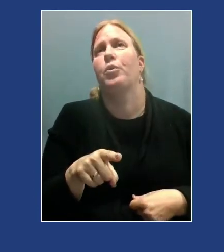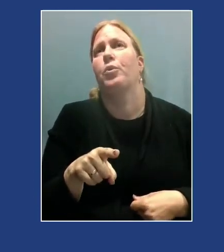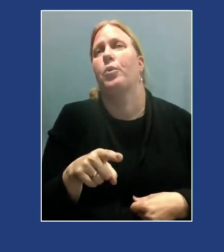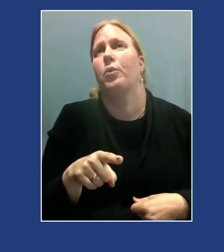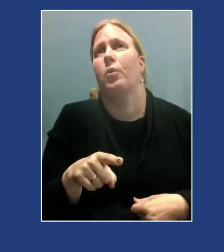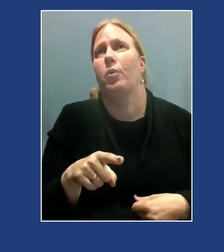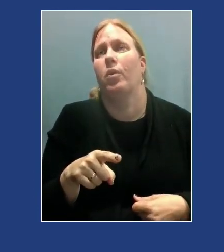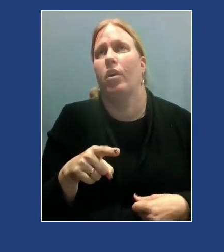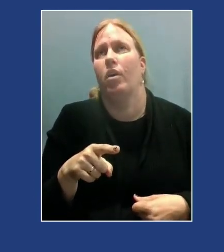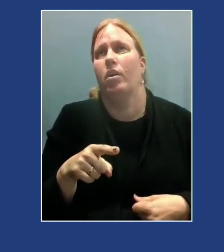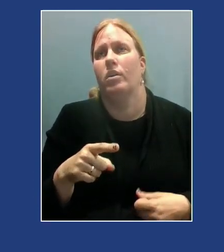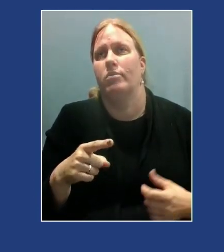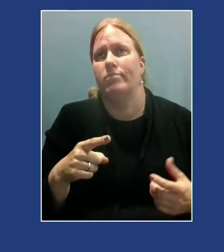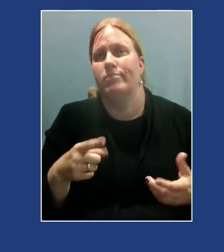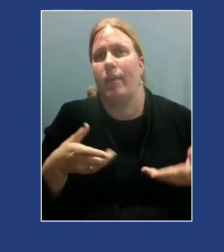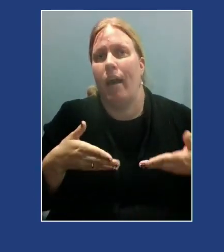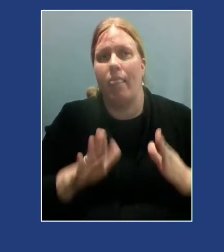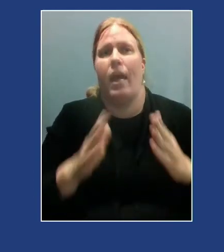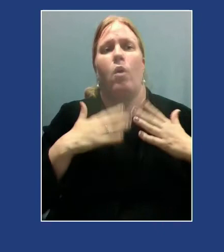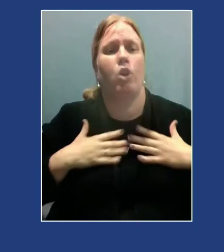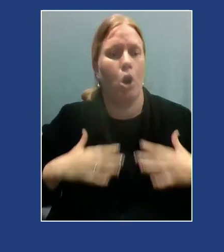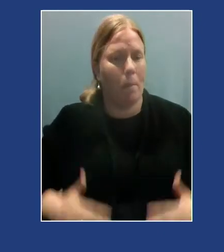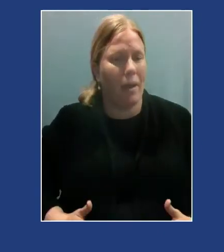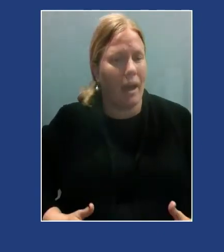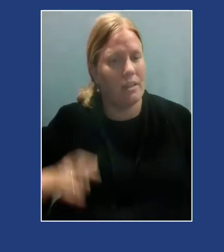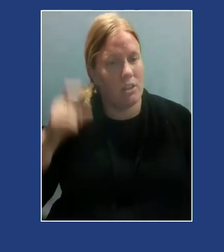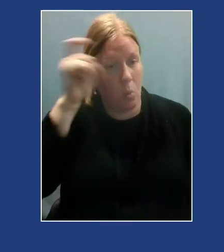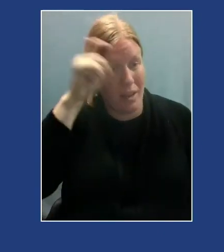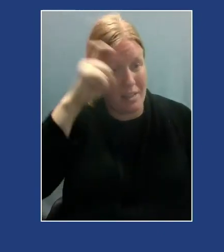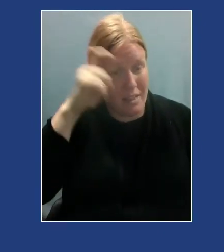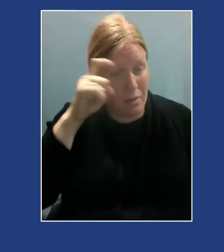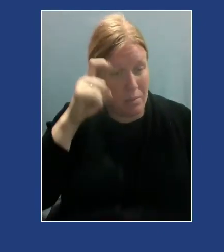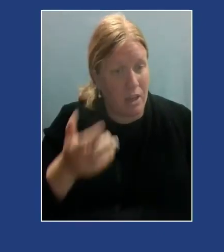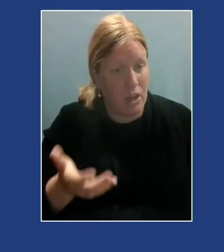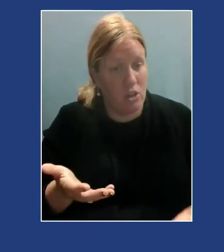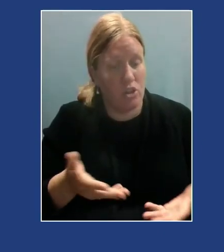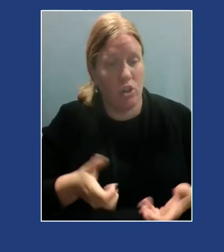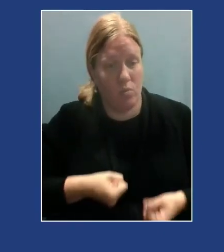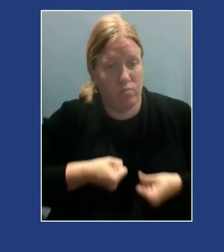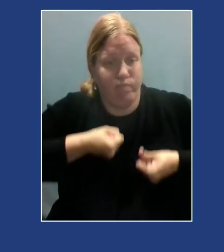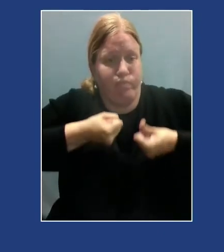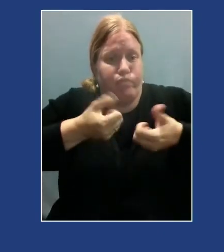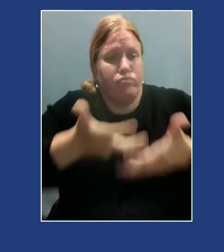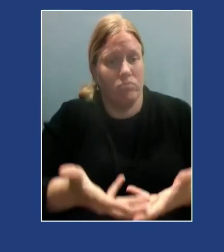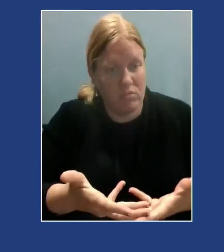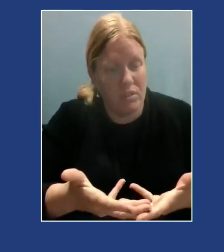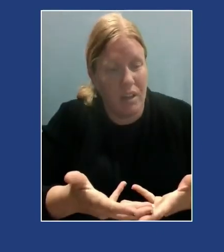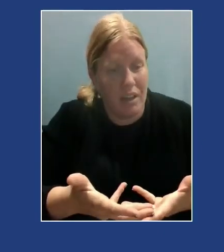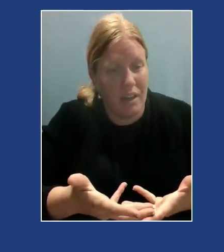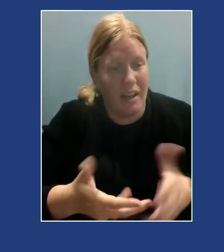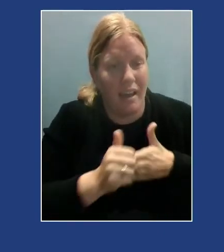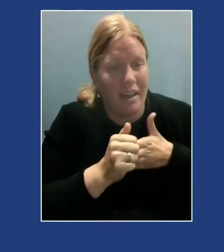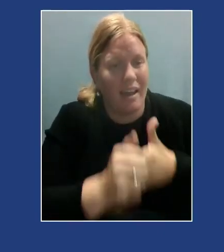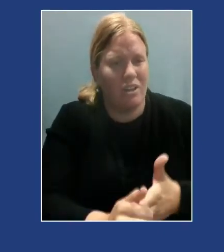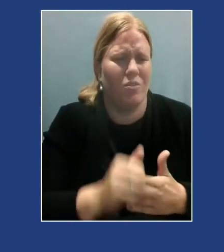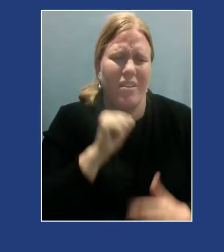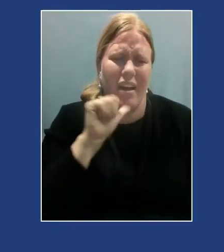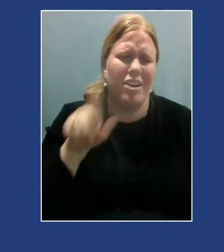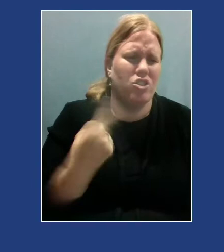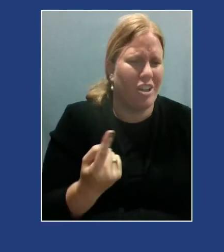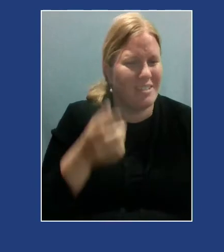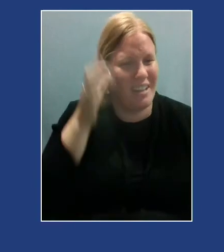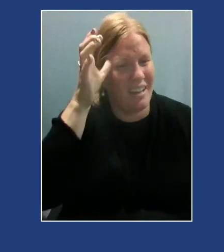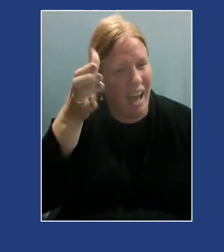perspective where you allow your body's wisdom to come forth and to guide you and not just operate from a cognitive or top-down way?